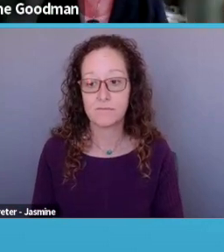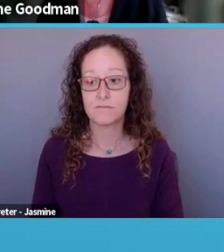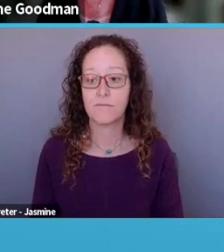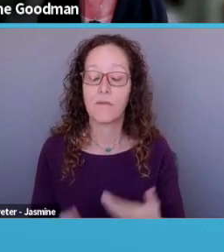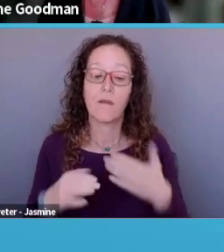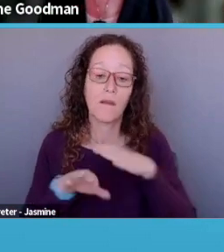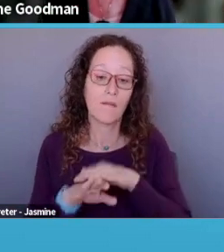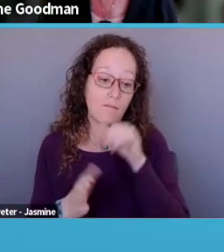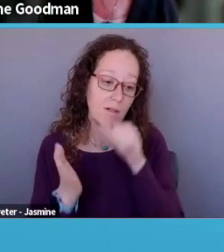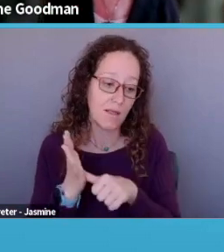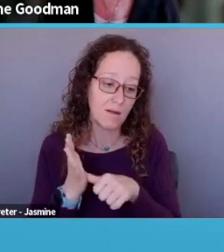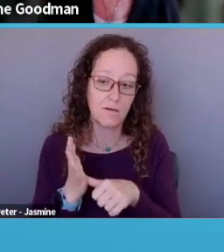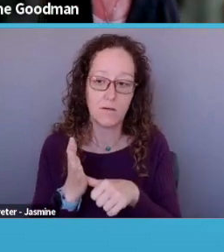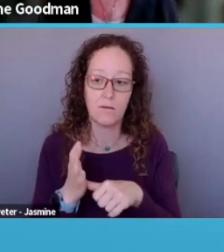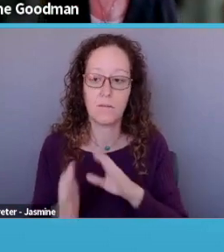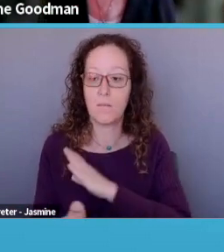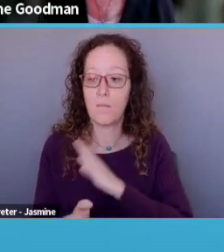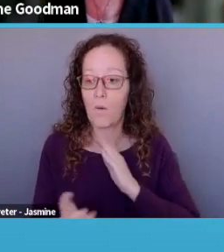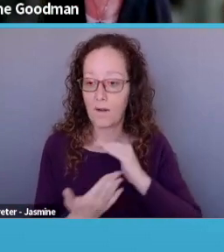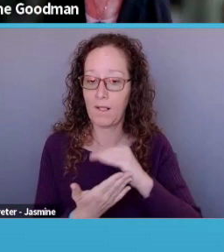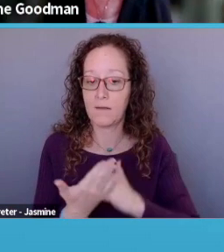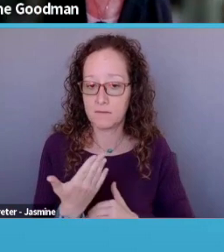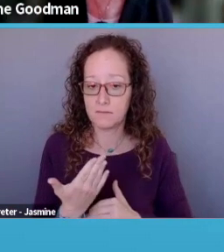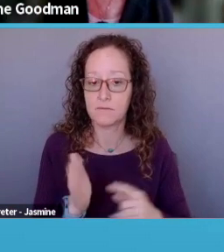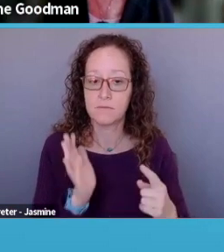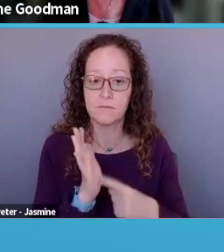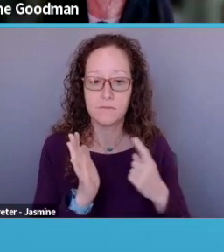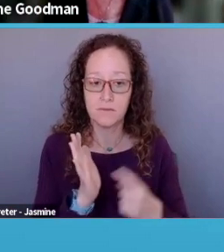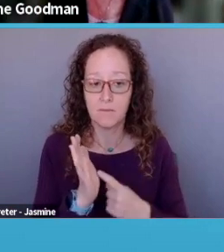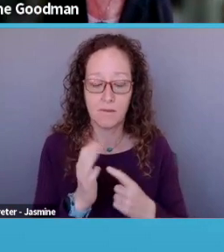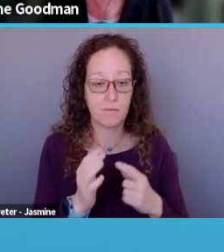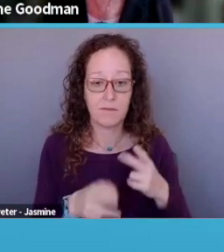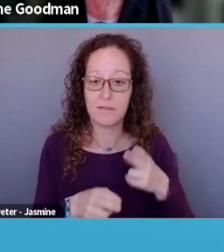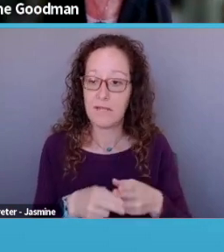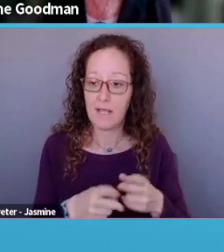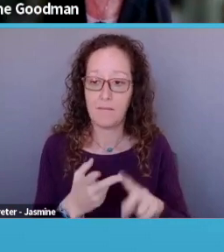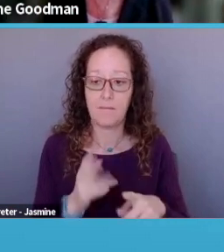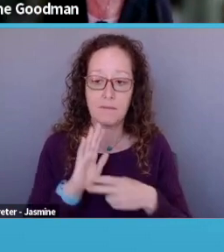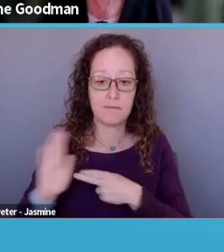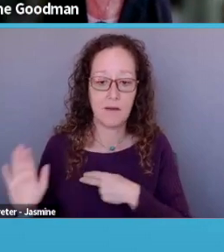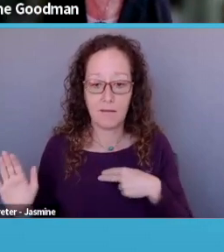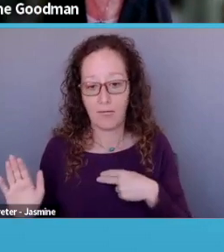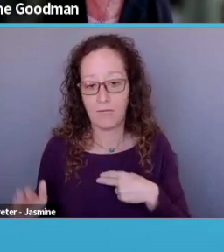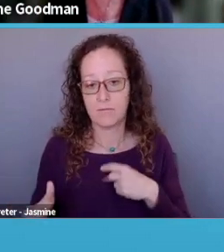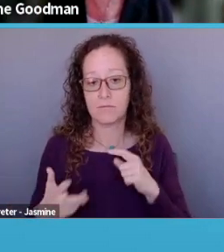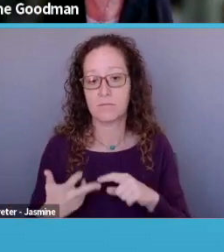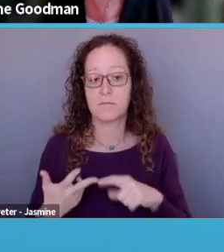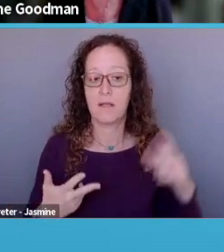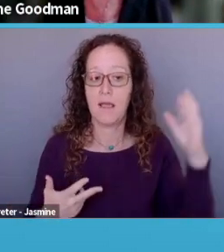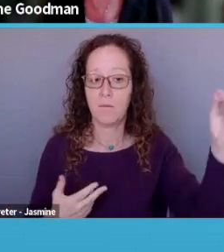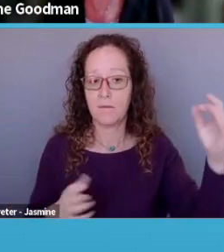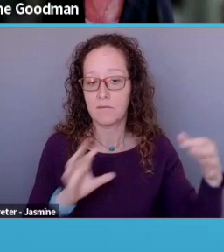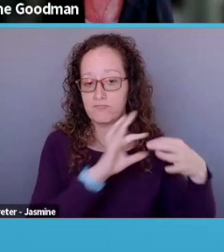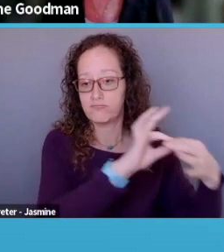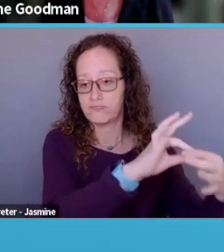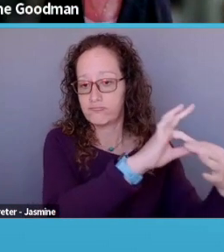a board list, some board lists just want a board list with their name, title, and their outside affiliation and how